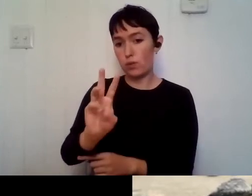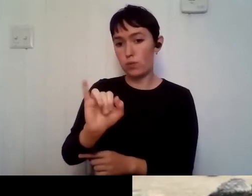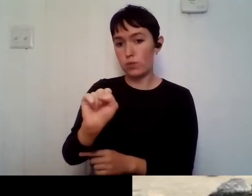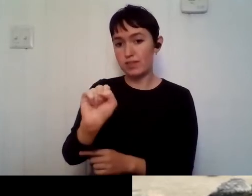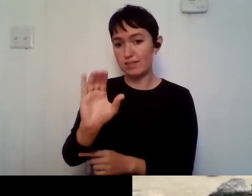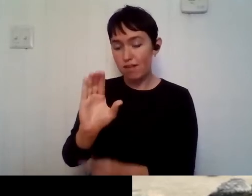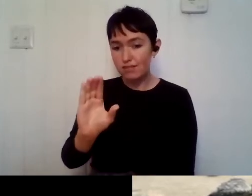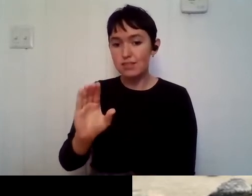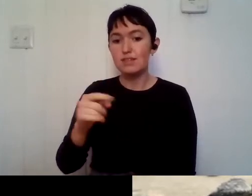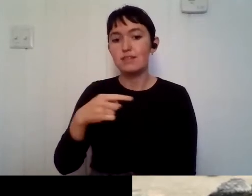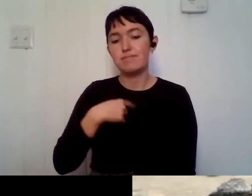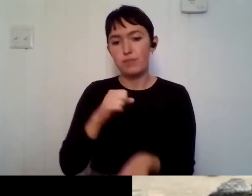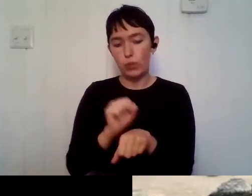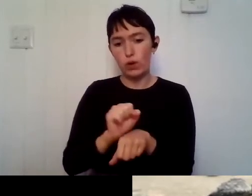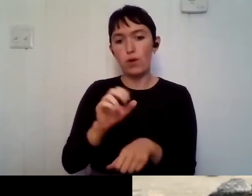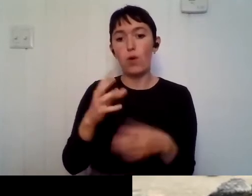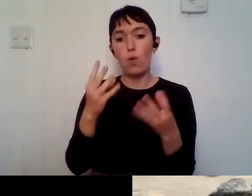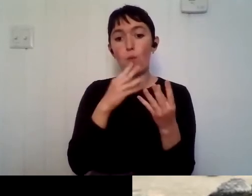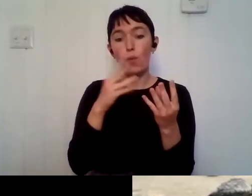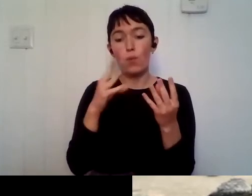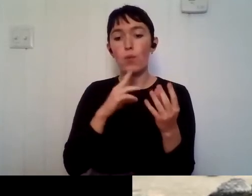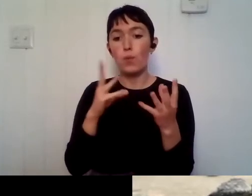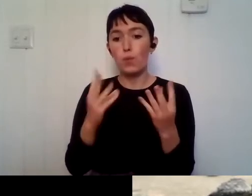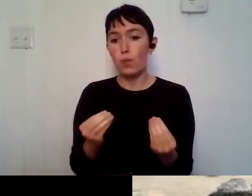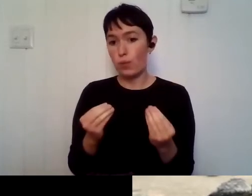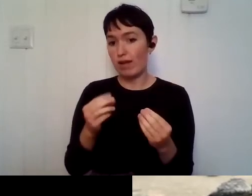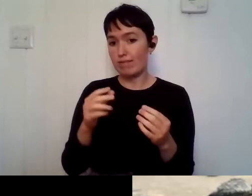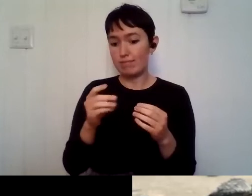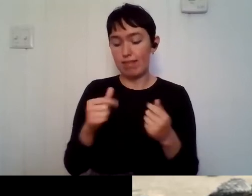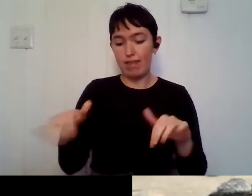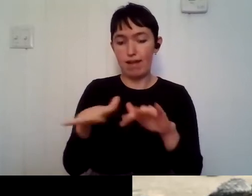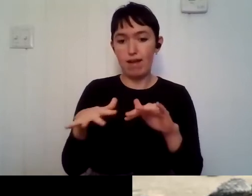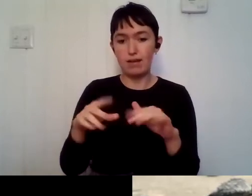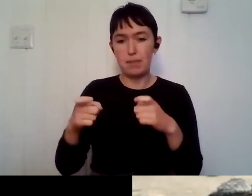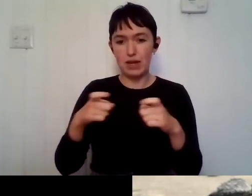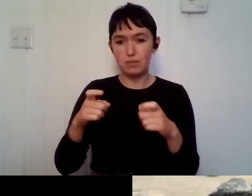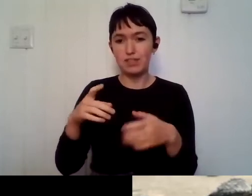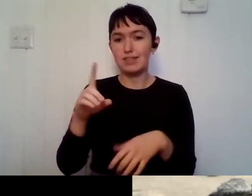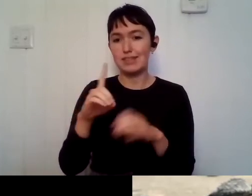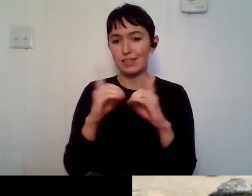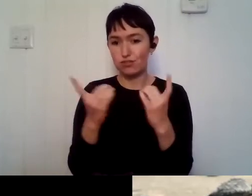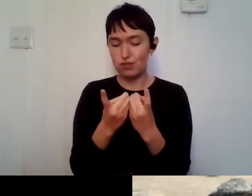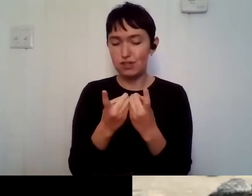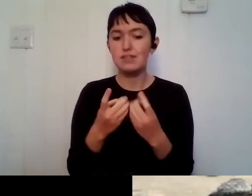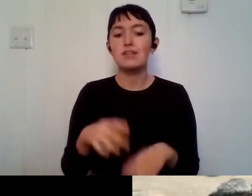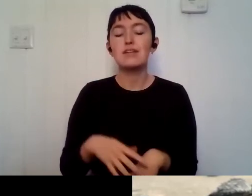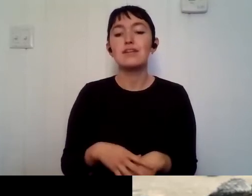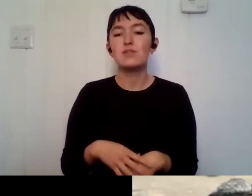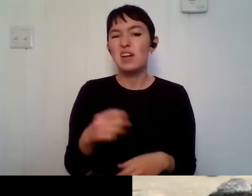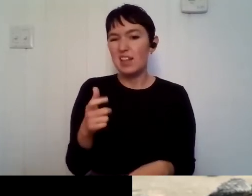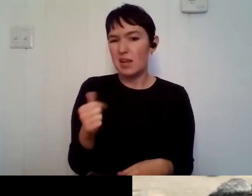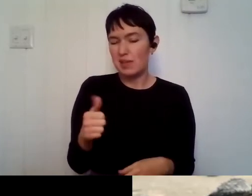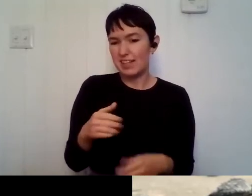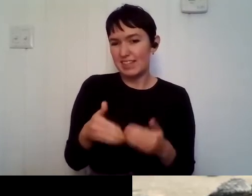district and I helped to manage wetlands. Um, it was a little bit easier being in, um, Louisiana because my